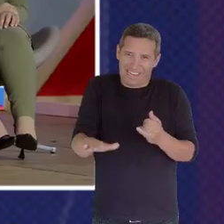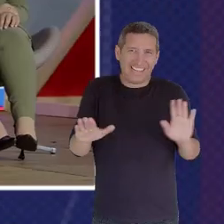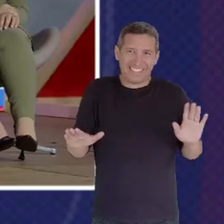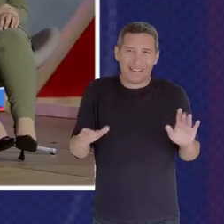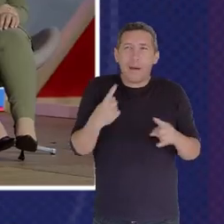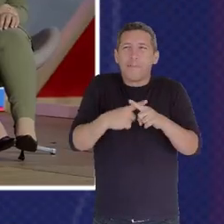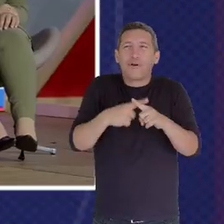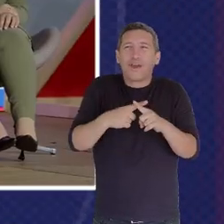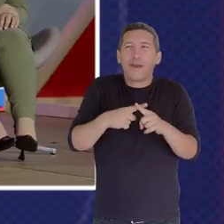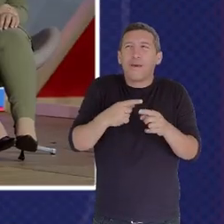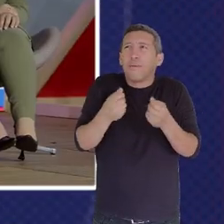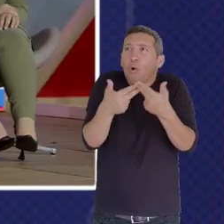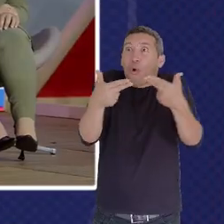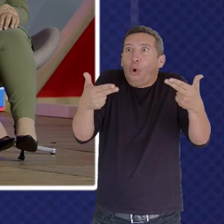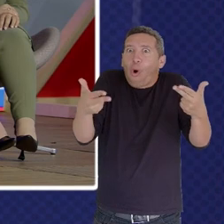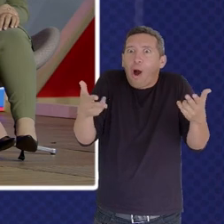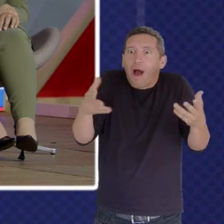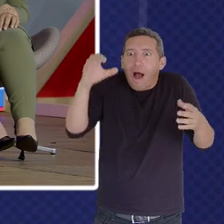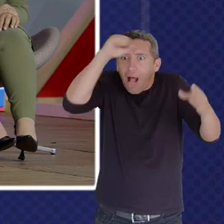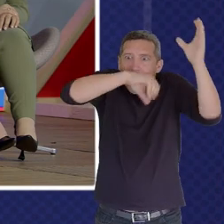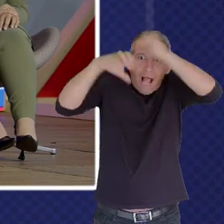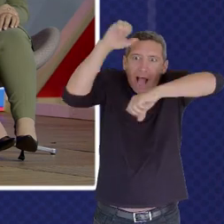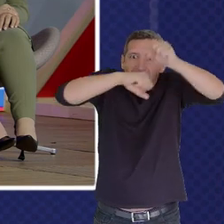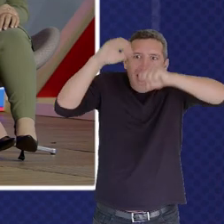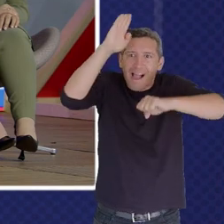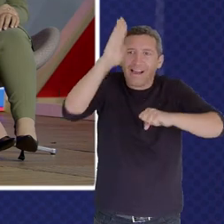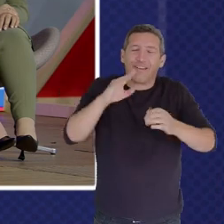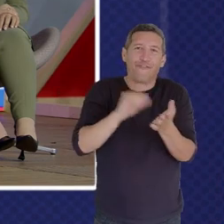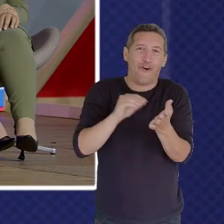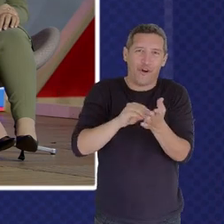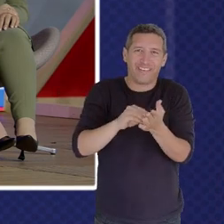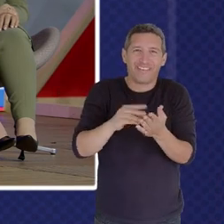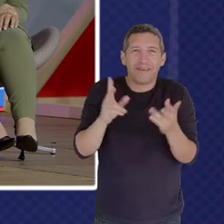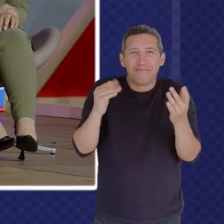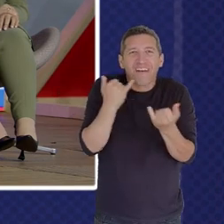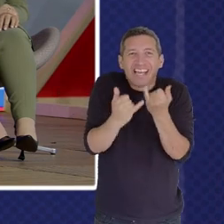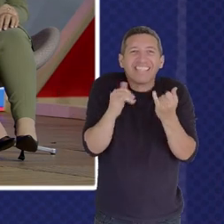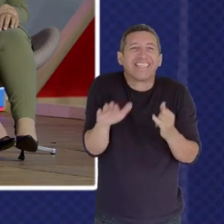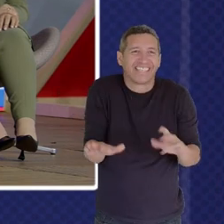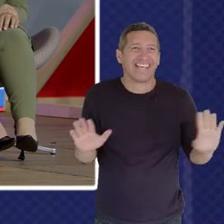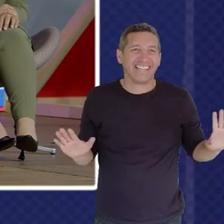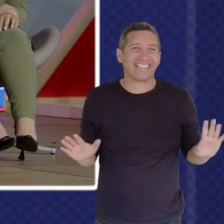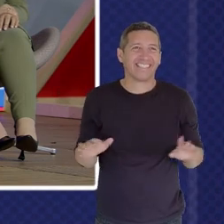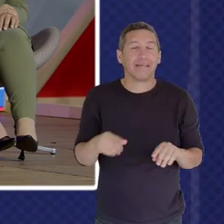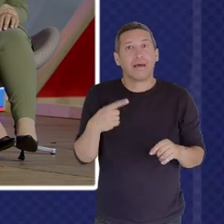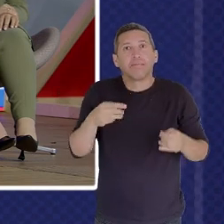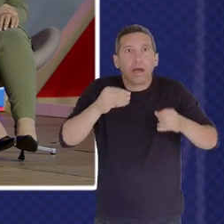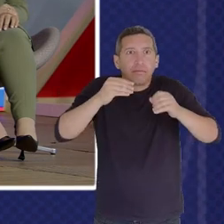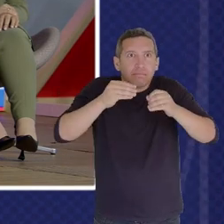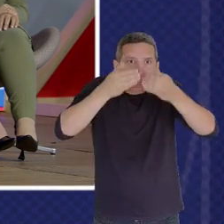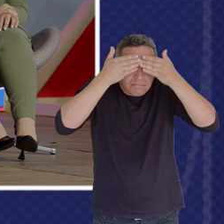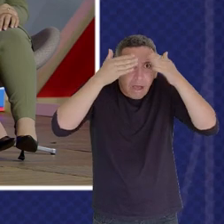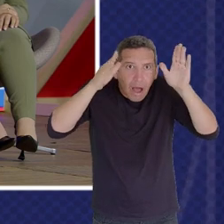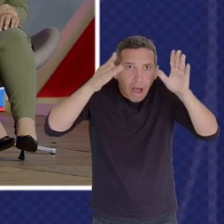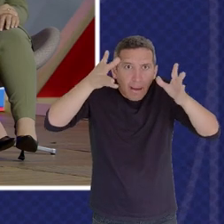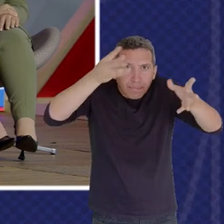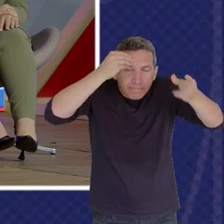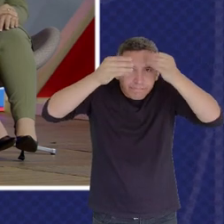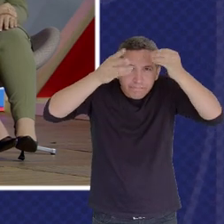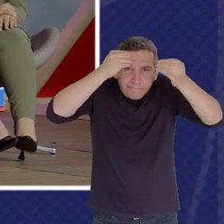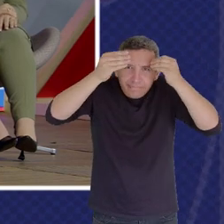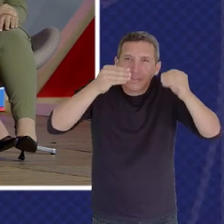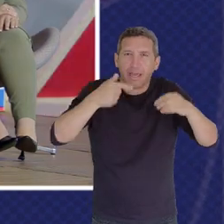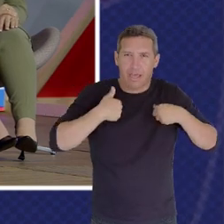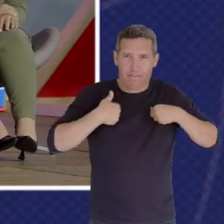Thank I Might Get There In Kind Of A Meandering Way So Everybody Bear With Me I Want To Start Actually With A Story From My Childhood In